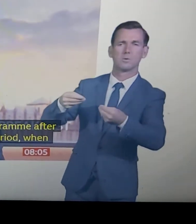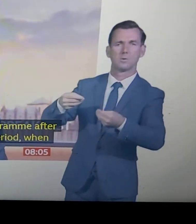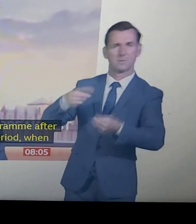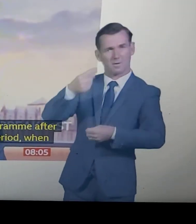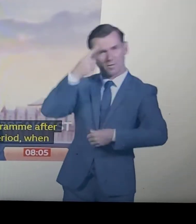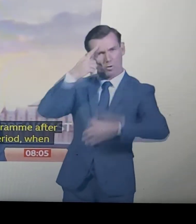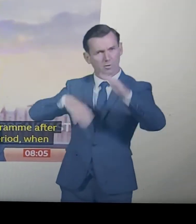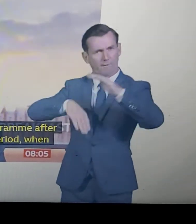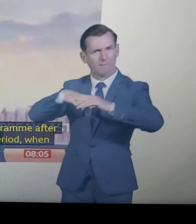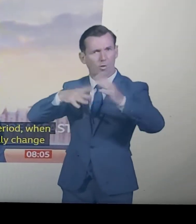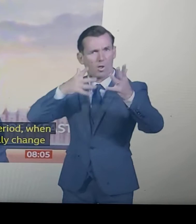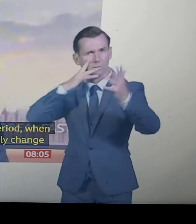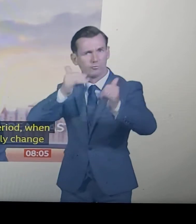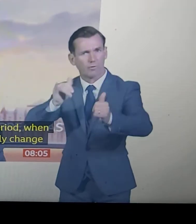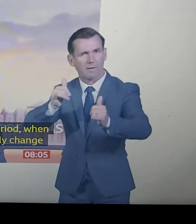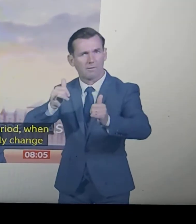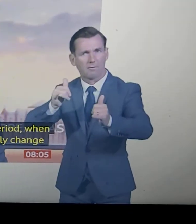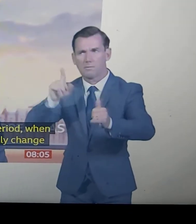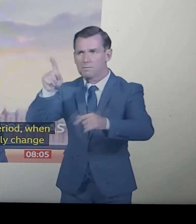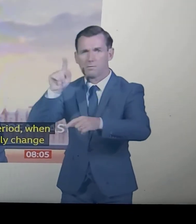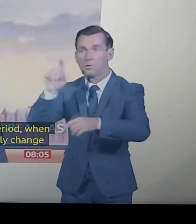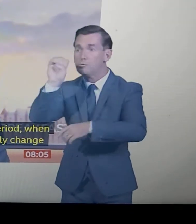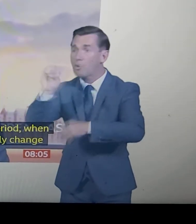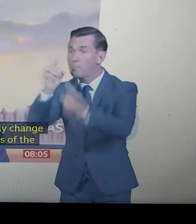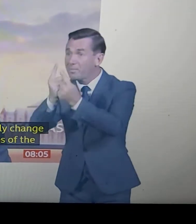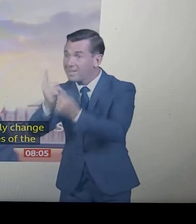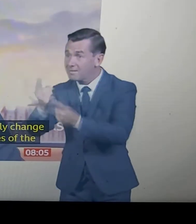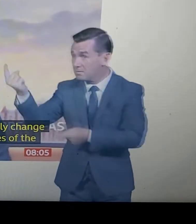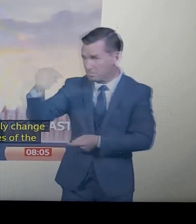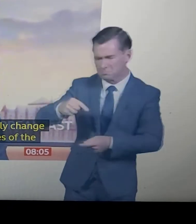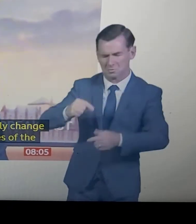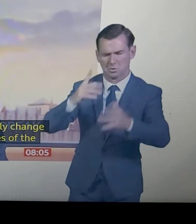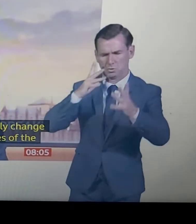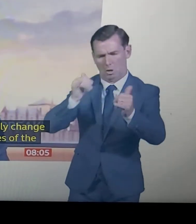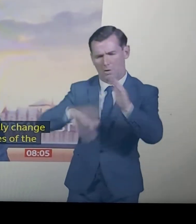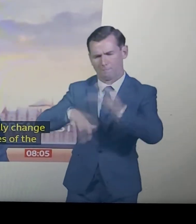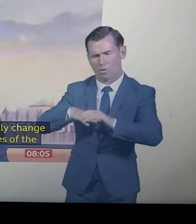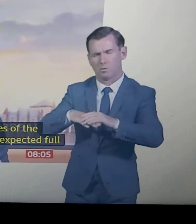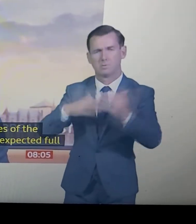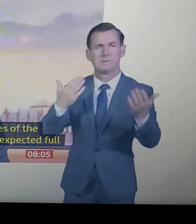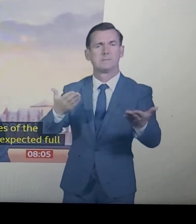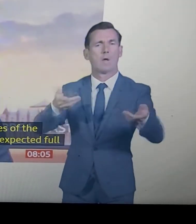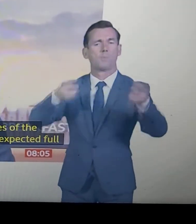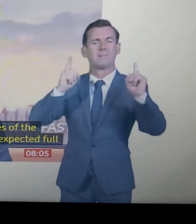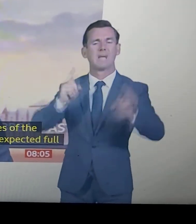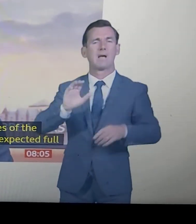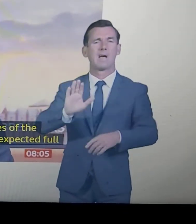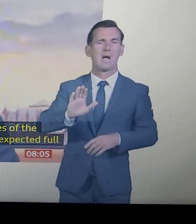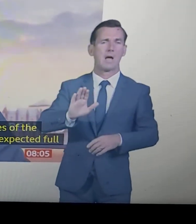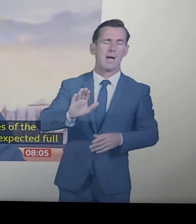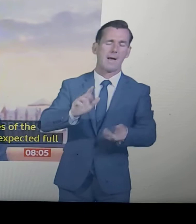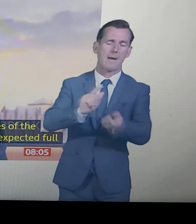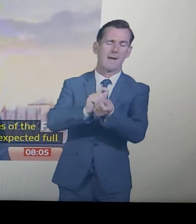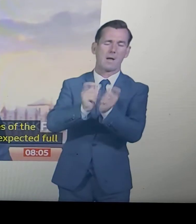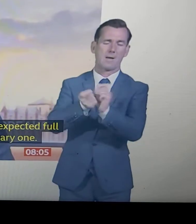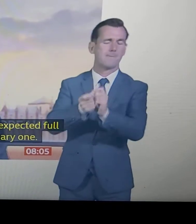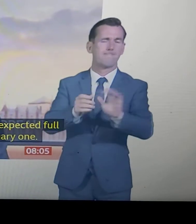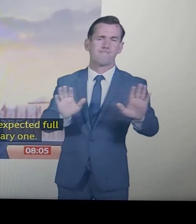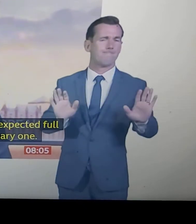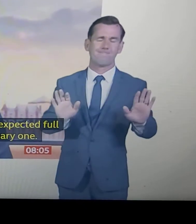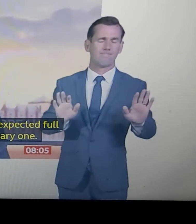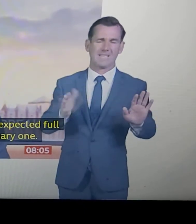checks from the 1st of January. Ministers will say later that they're not going to do that right away. They want to give businesses